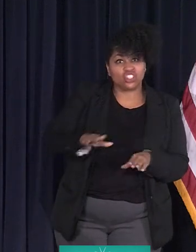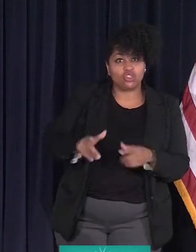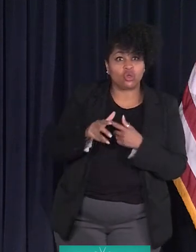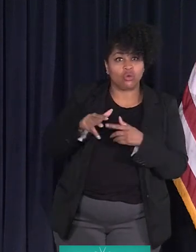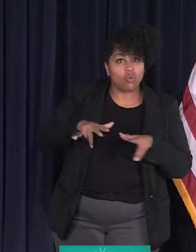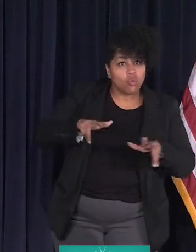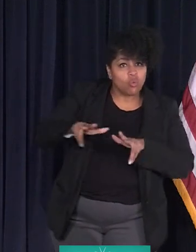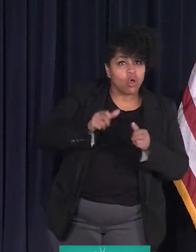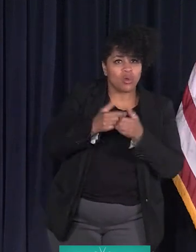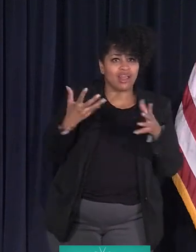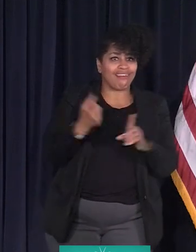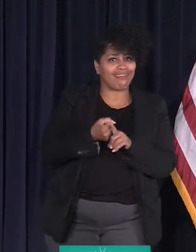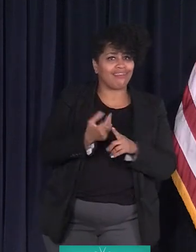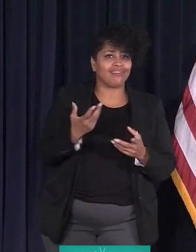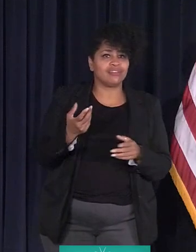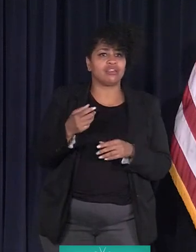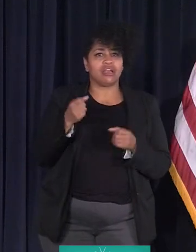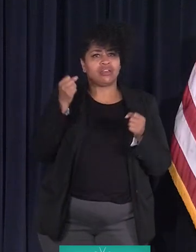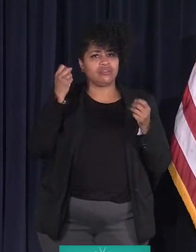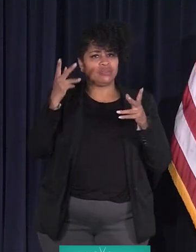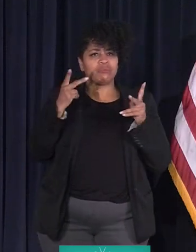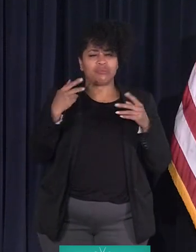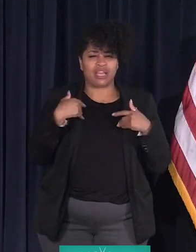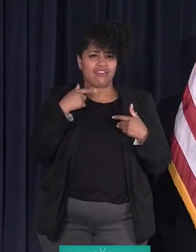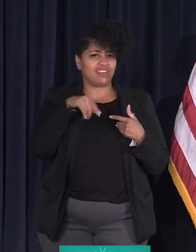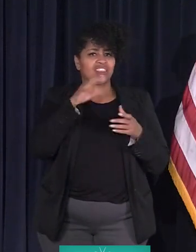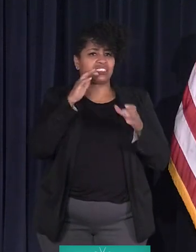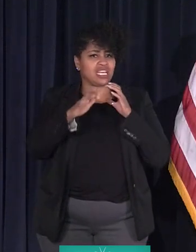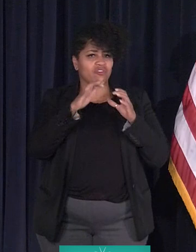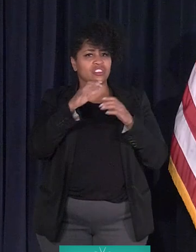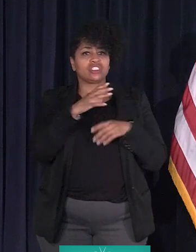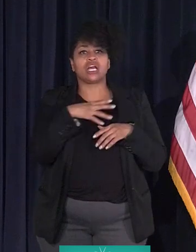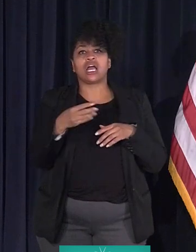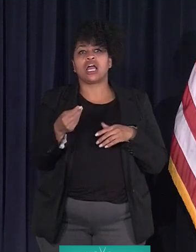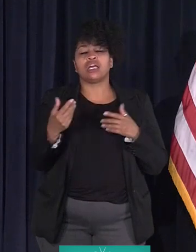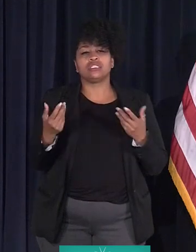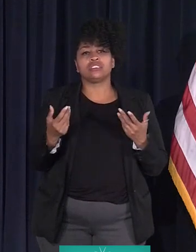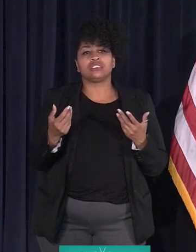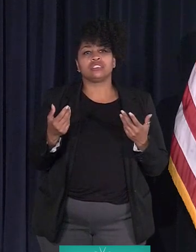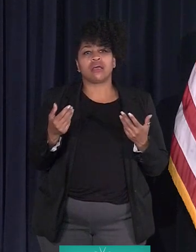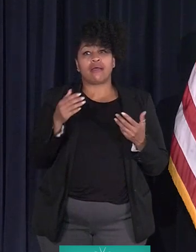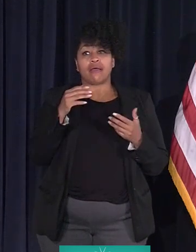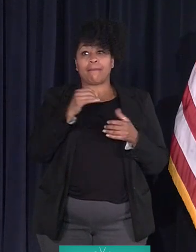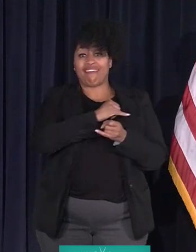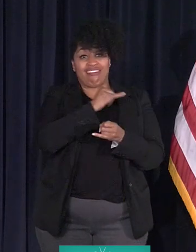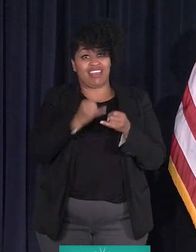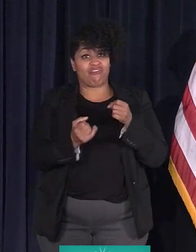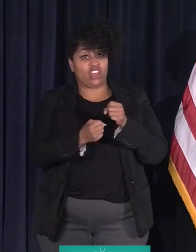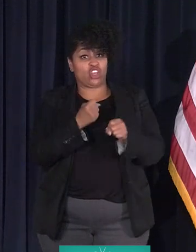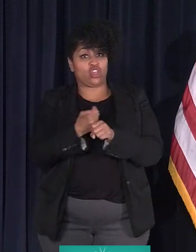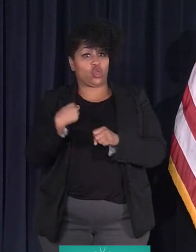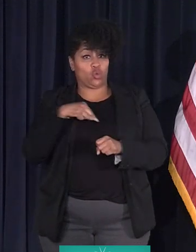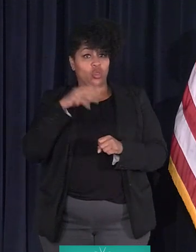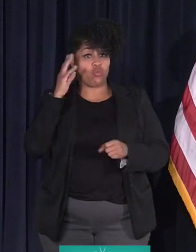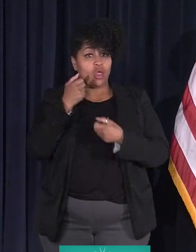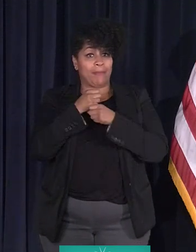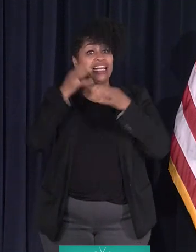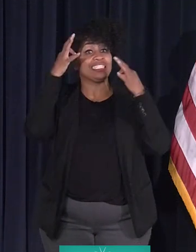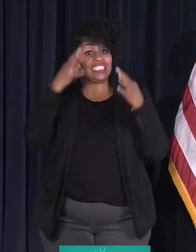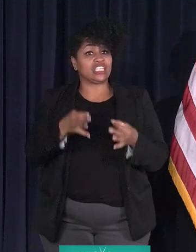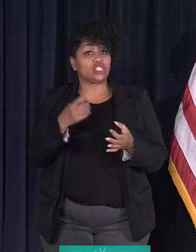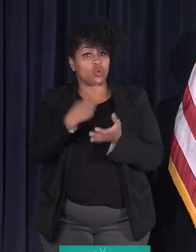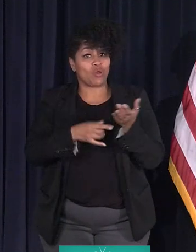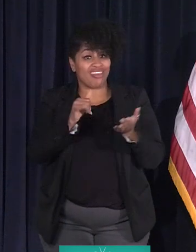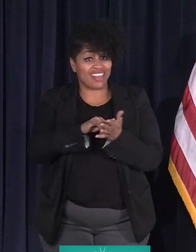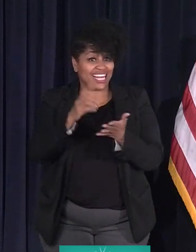all the way across without getting hit. Everybody has these conversations. And by the end of the year, we will make a decision on